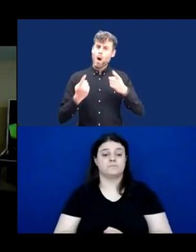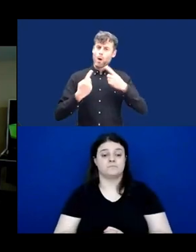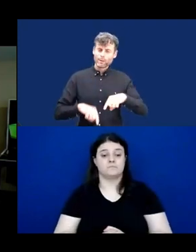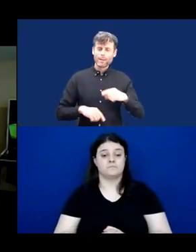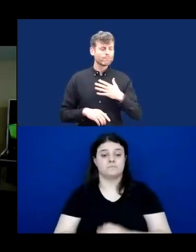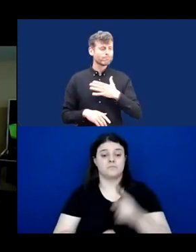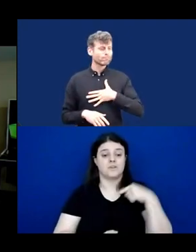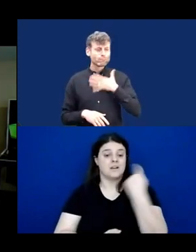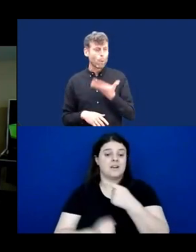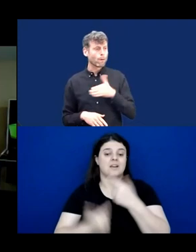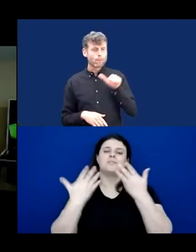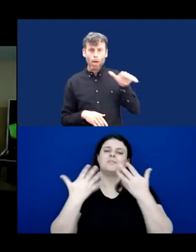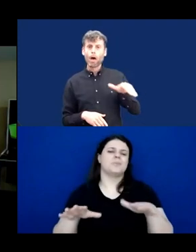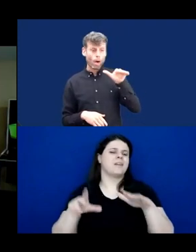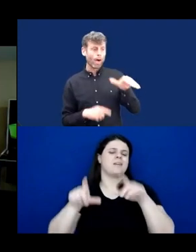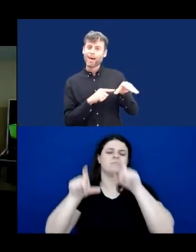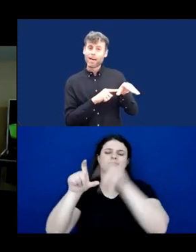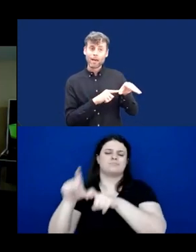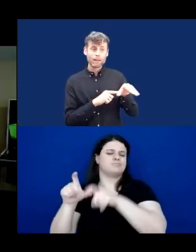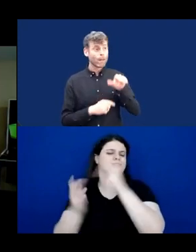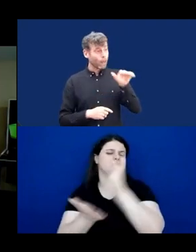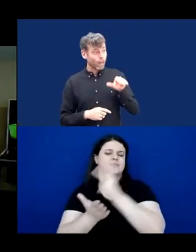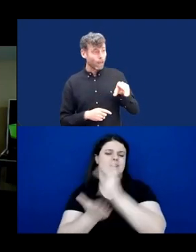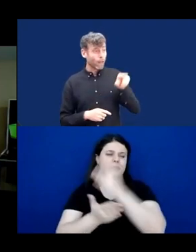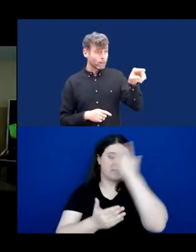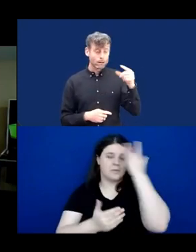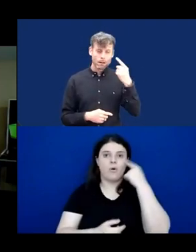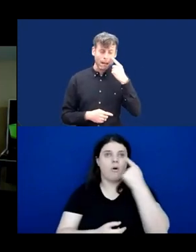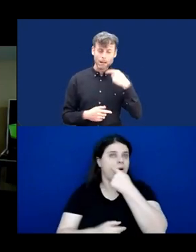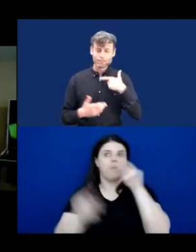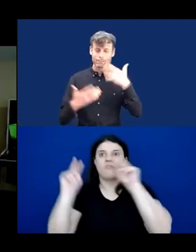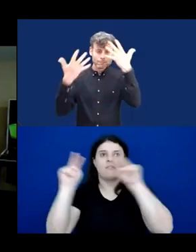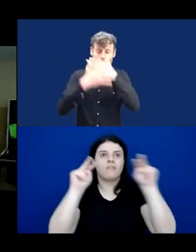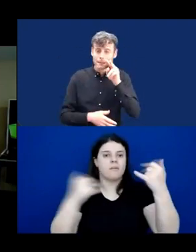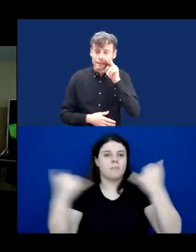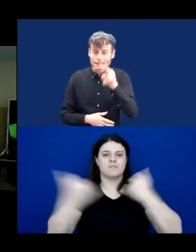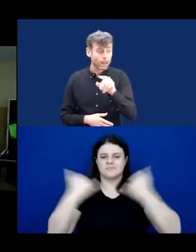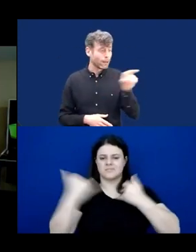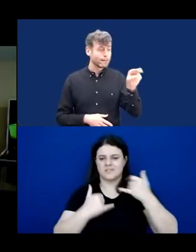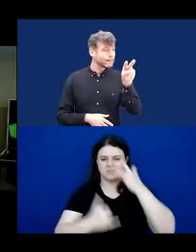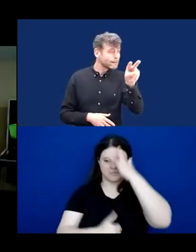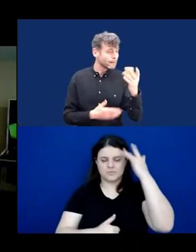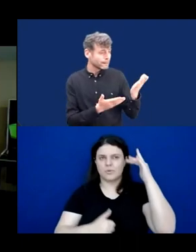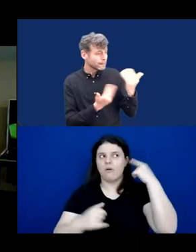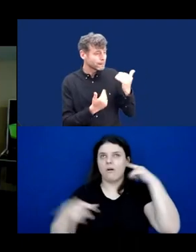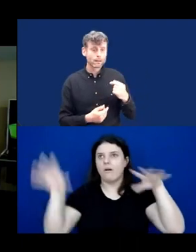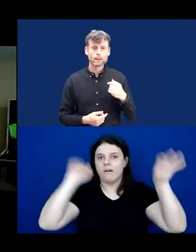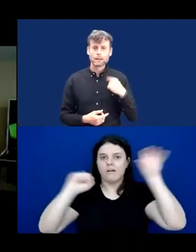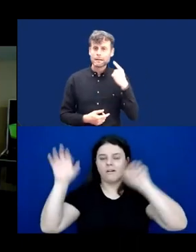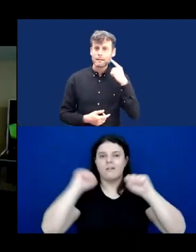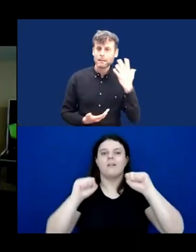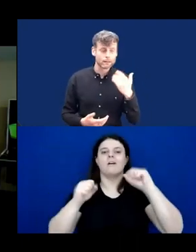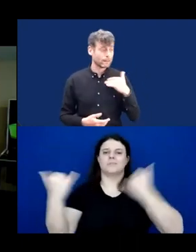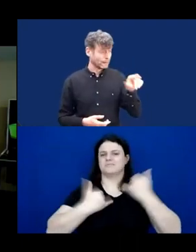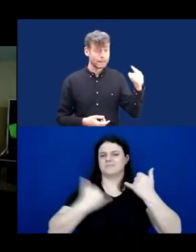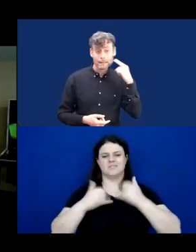depending upon people's eyes to give us information or on other people's ears that they're hearing to give us information. Neither of those two things are